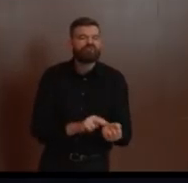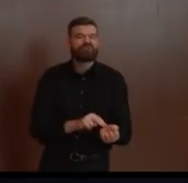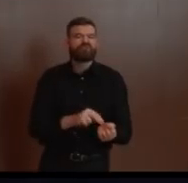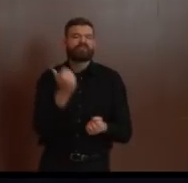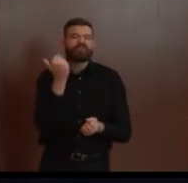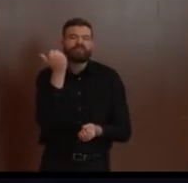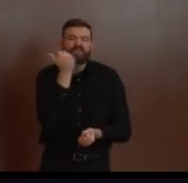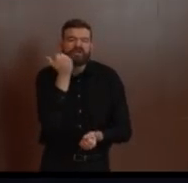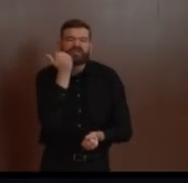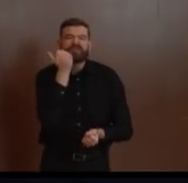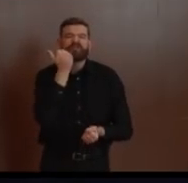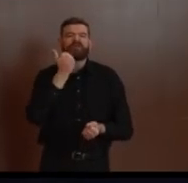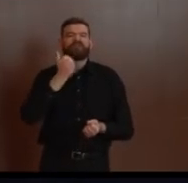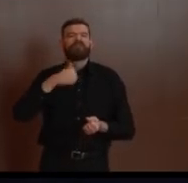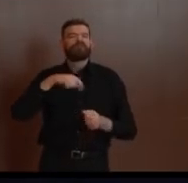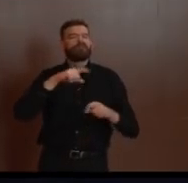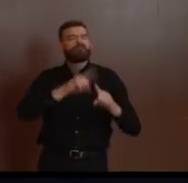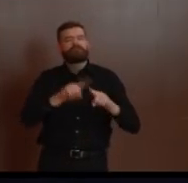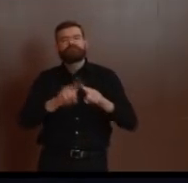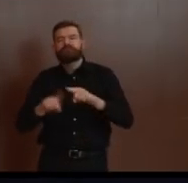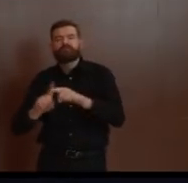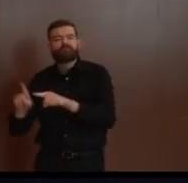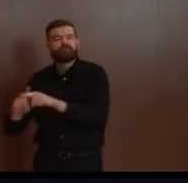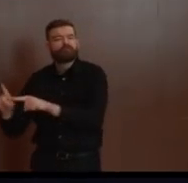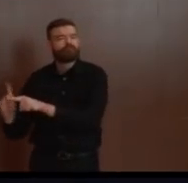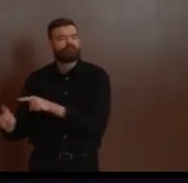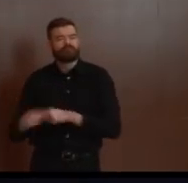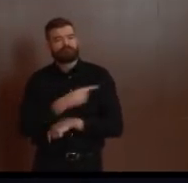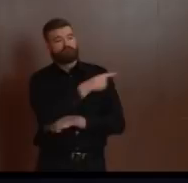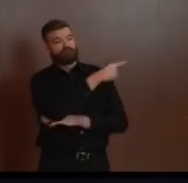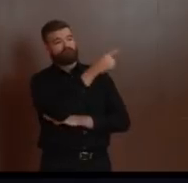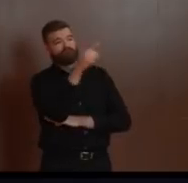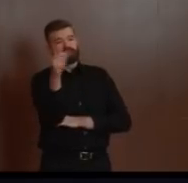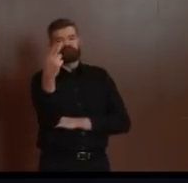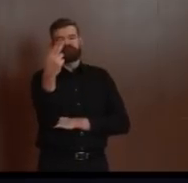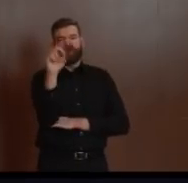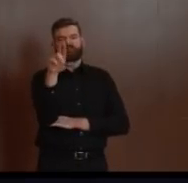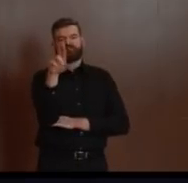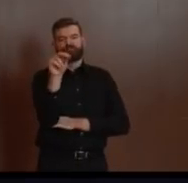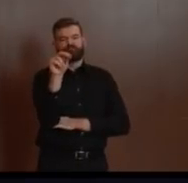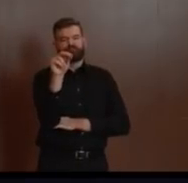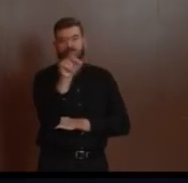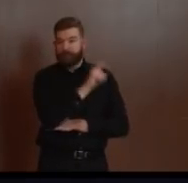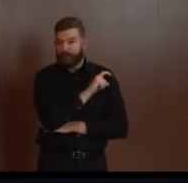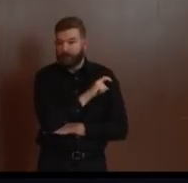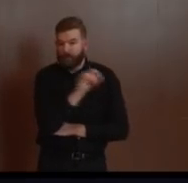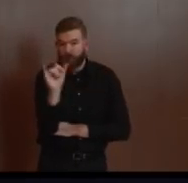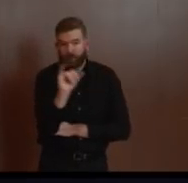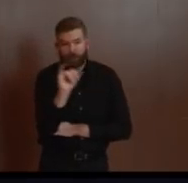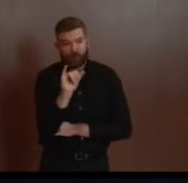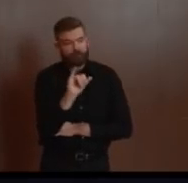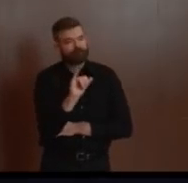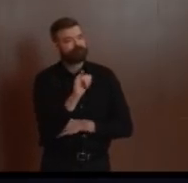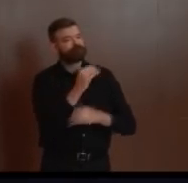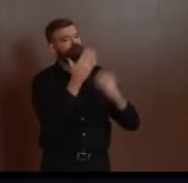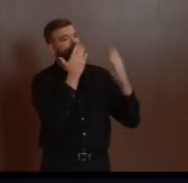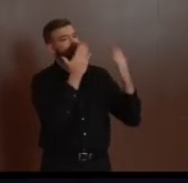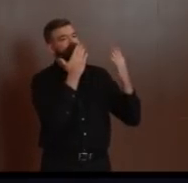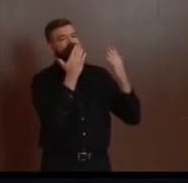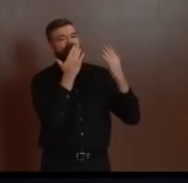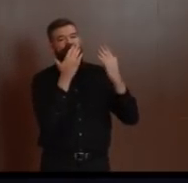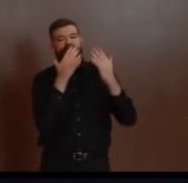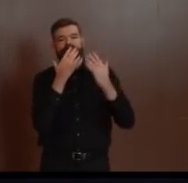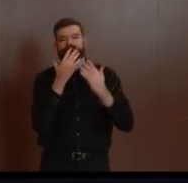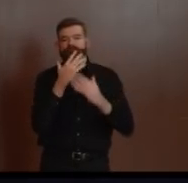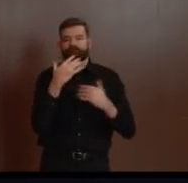our doctors, and our law enforcement officers, they are putting their health and safety at risk to protect ours.